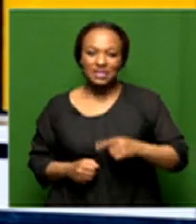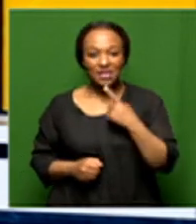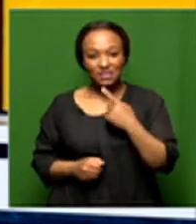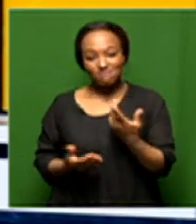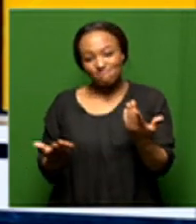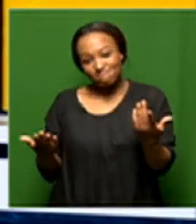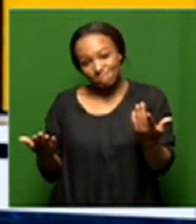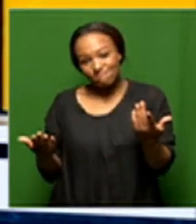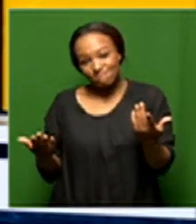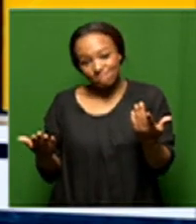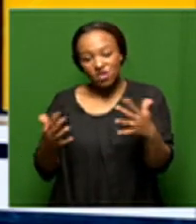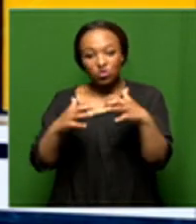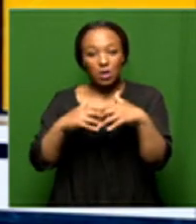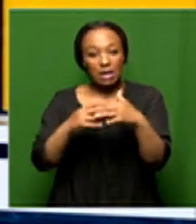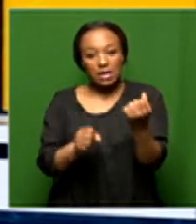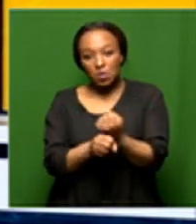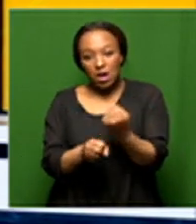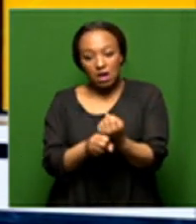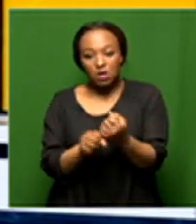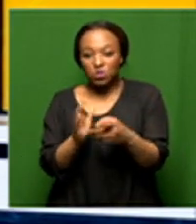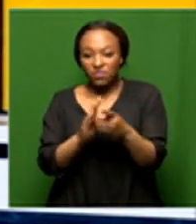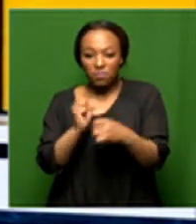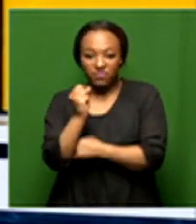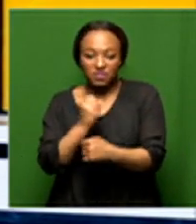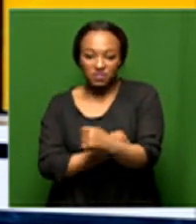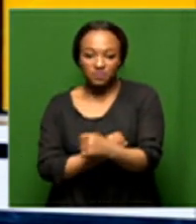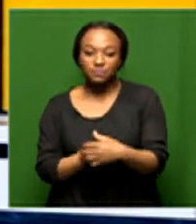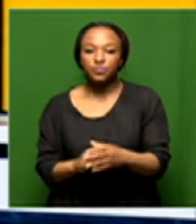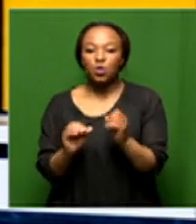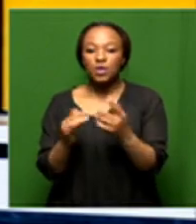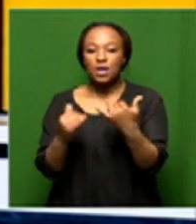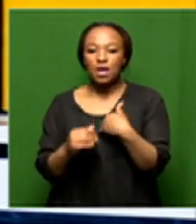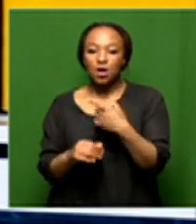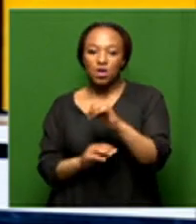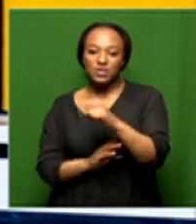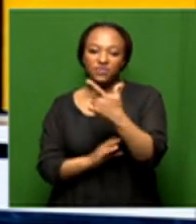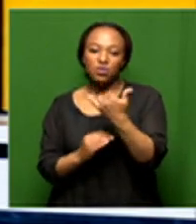say hoping to create jobs and develop infrastructure in the country all right just gone seven let's get our news sakina